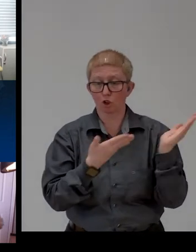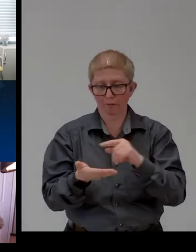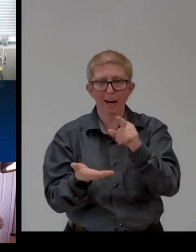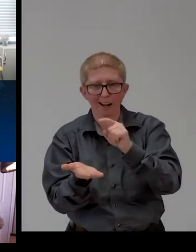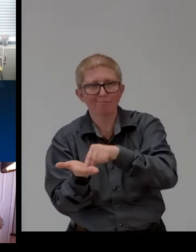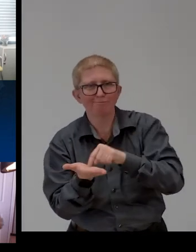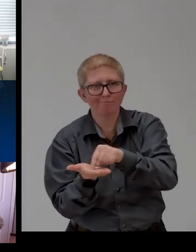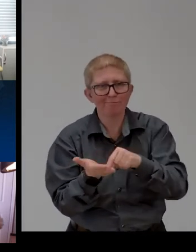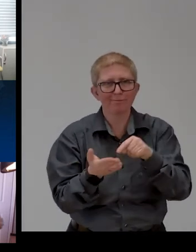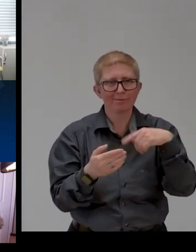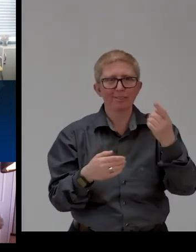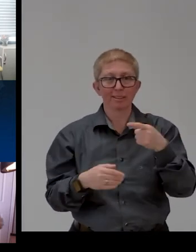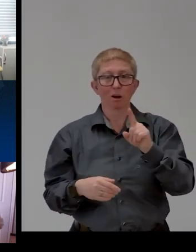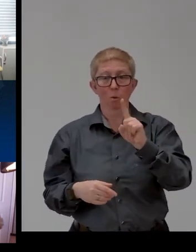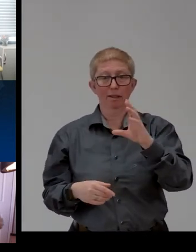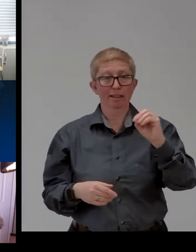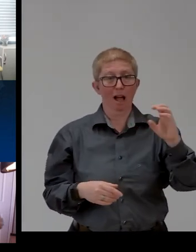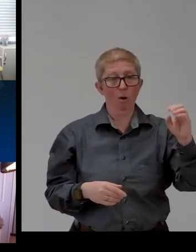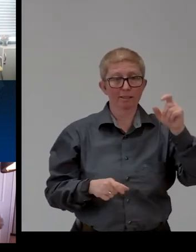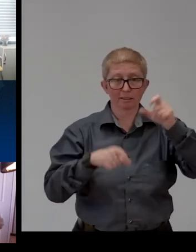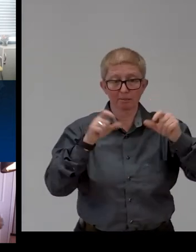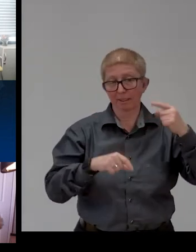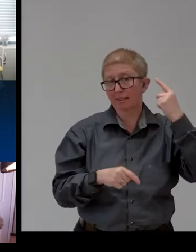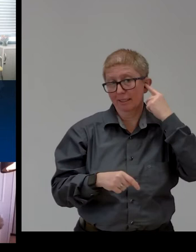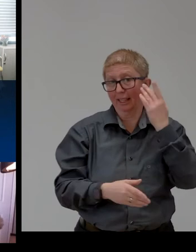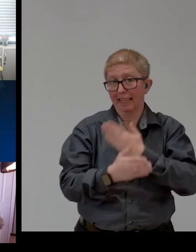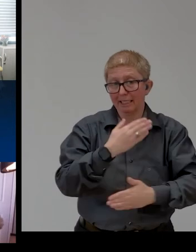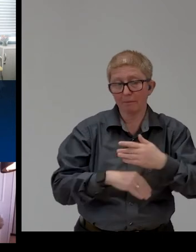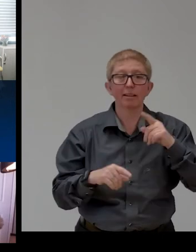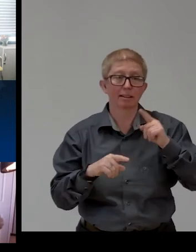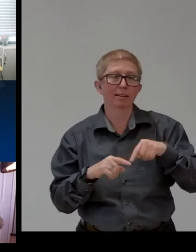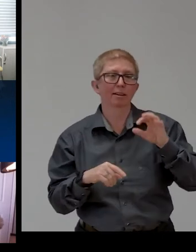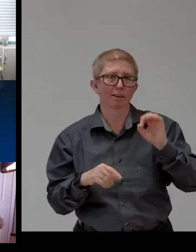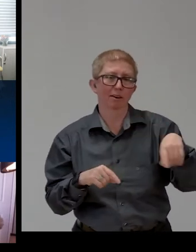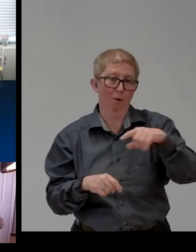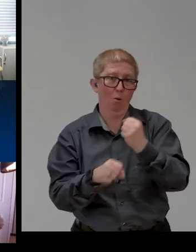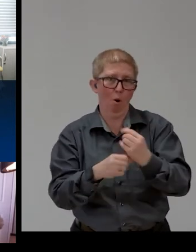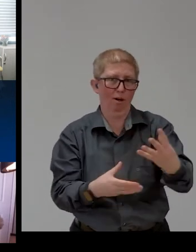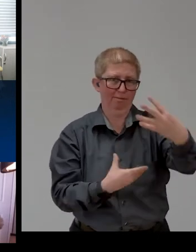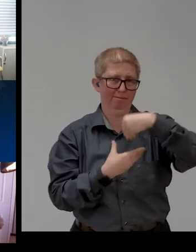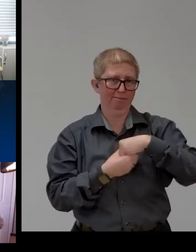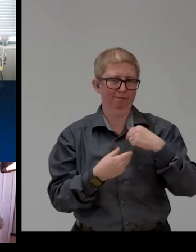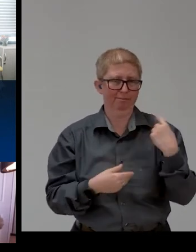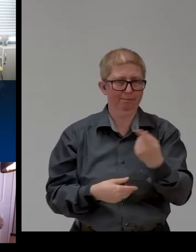with hearing impairment on the employment agenda. So, in this way, businesses are being inclusive